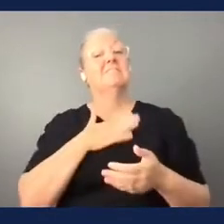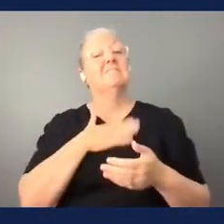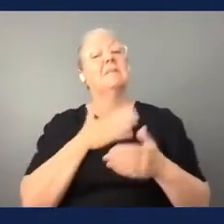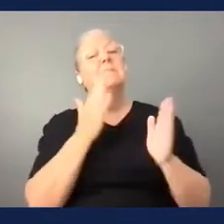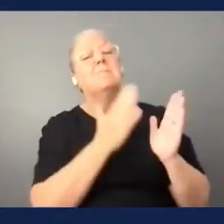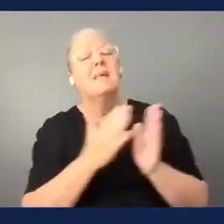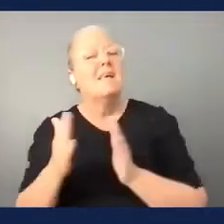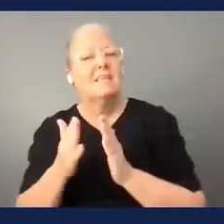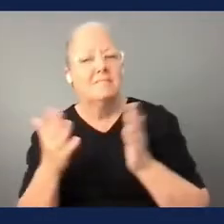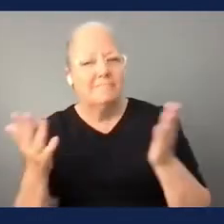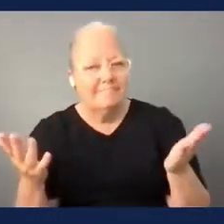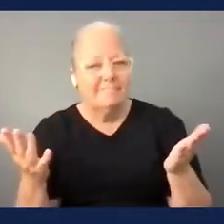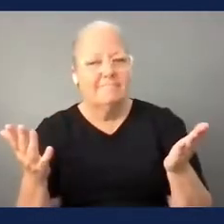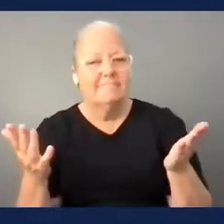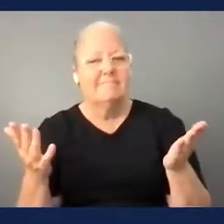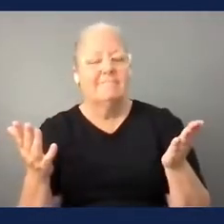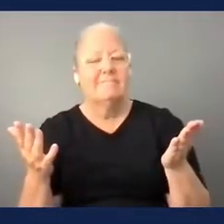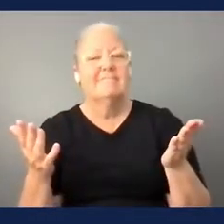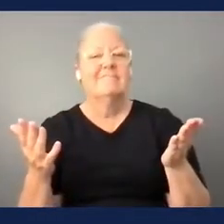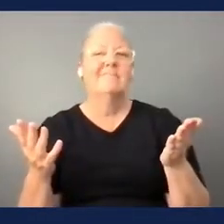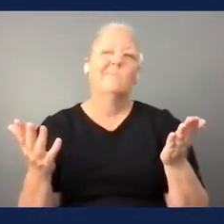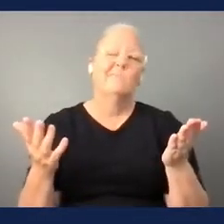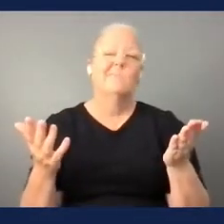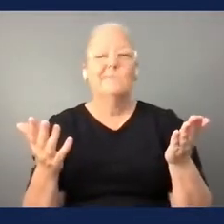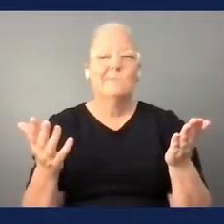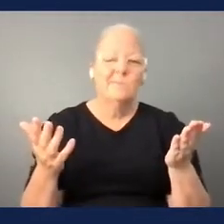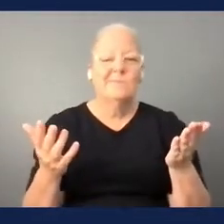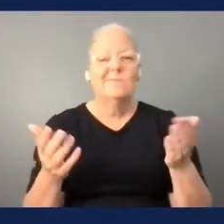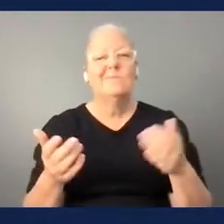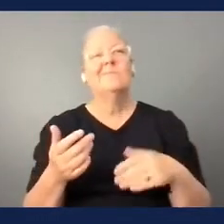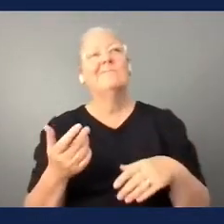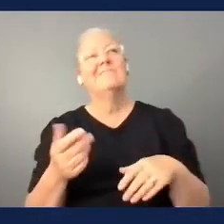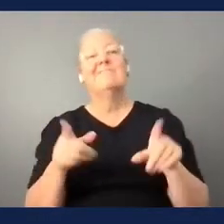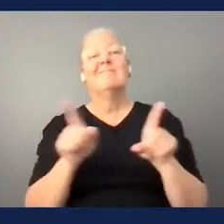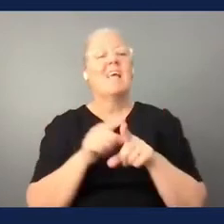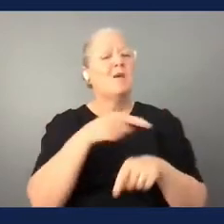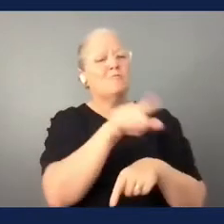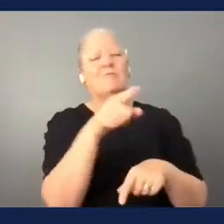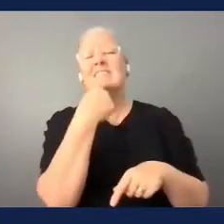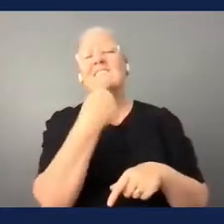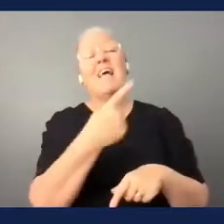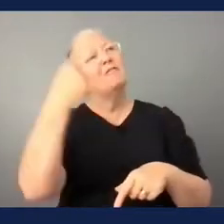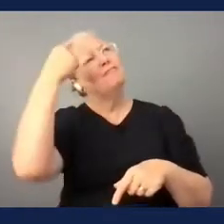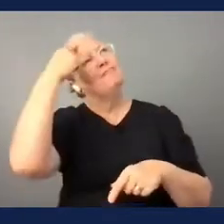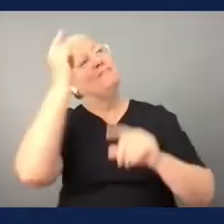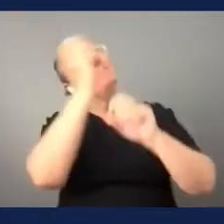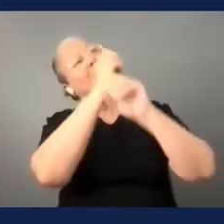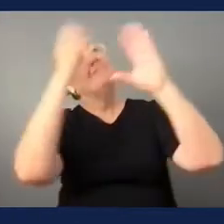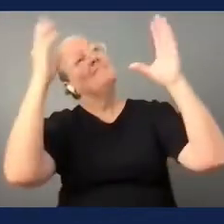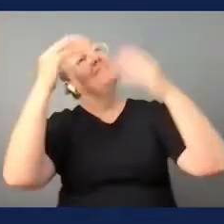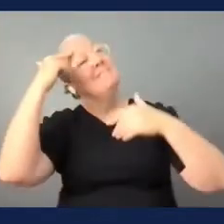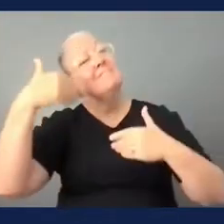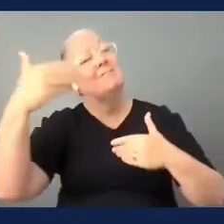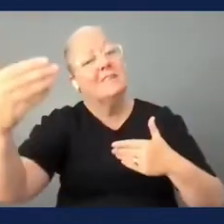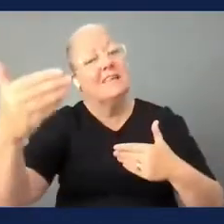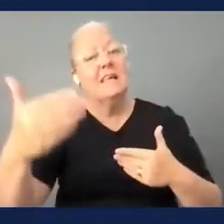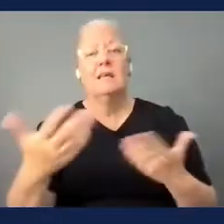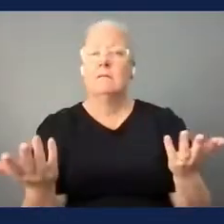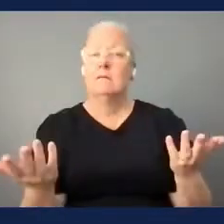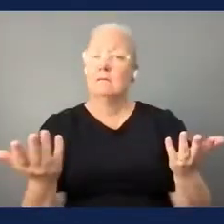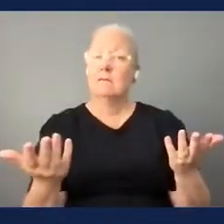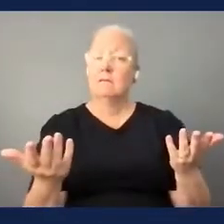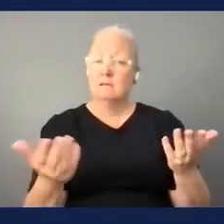i i would talk about vision like the guy said but there's absolutely no reason why every sporting club be it cricket